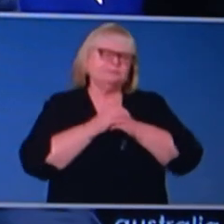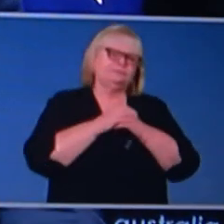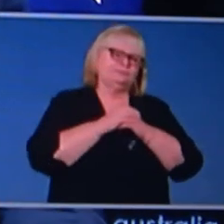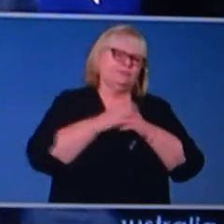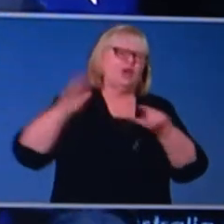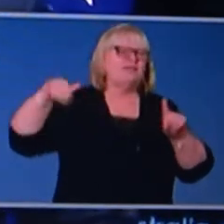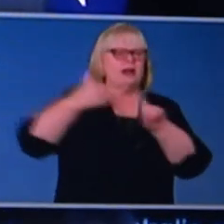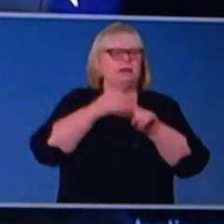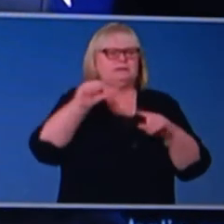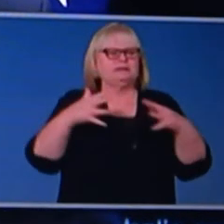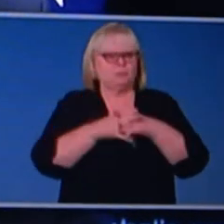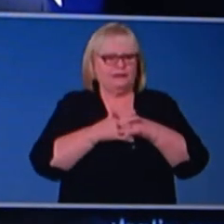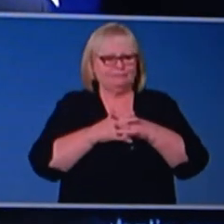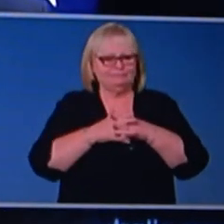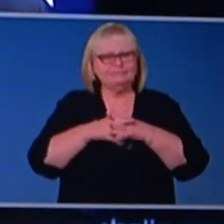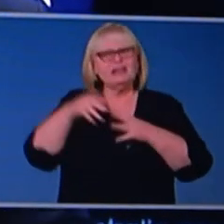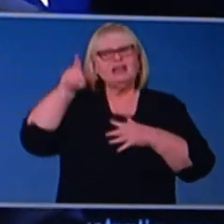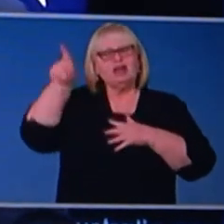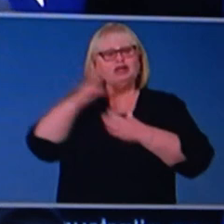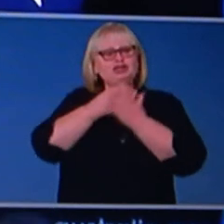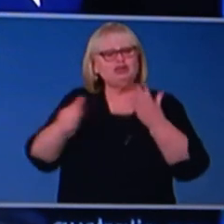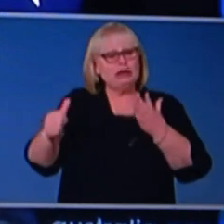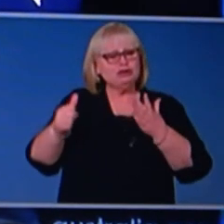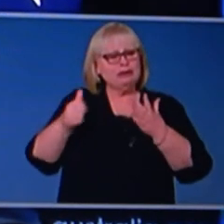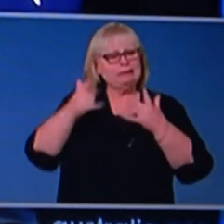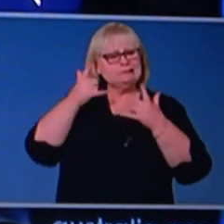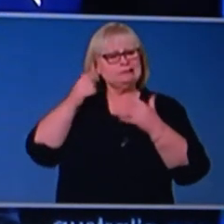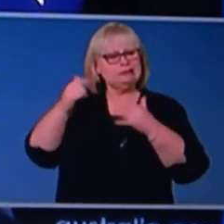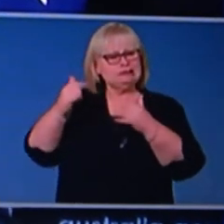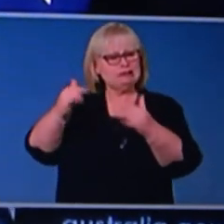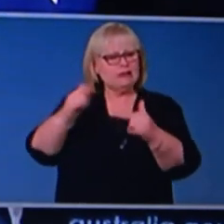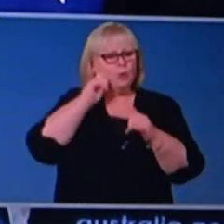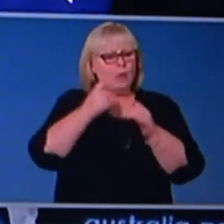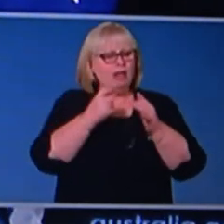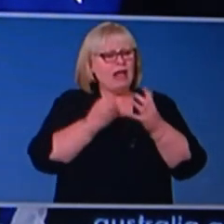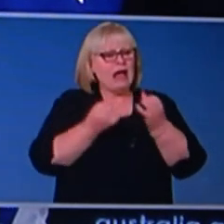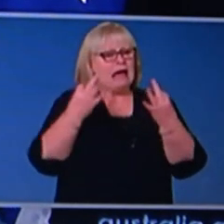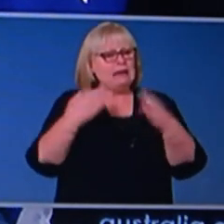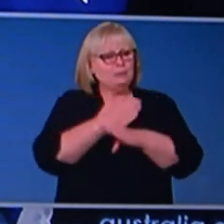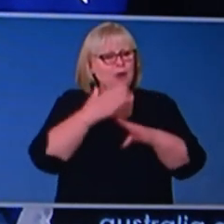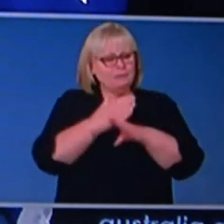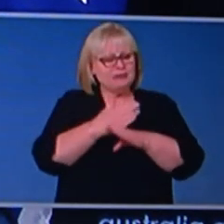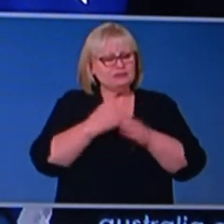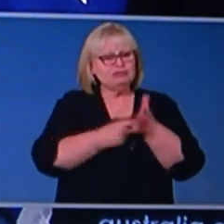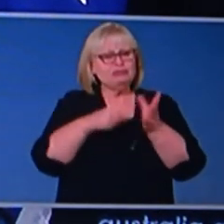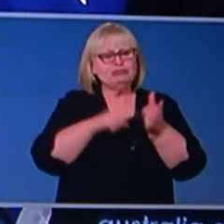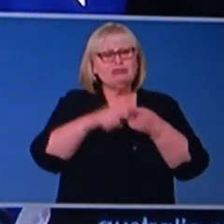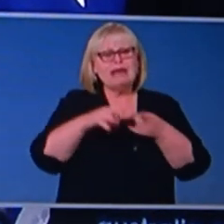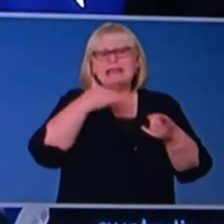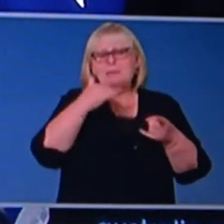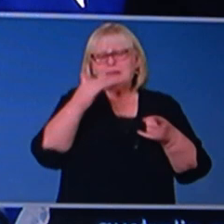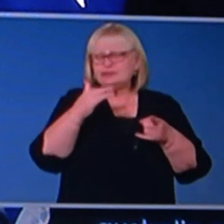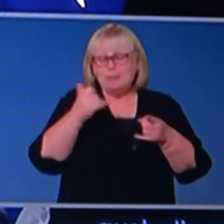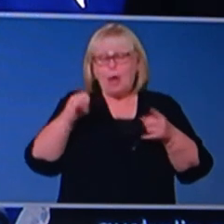This bears out the Treasury estimate that suggests unemployment rate will rise to 10 per cent and potentially beyond.